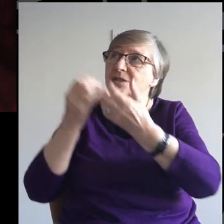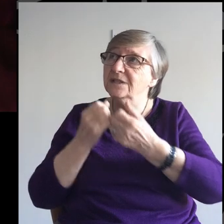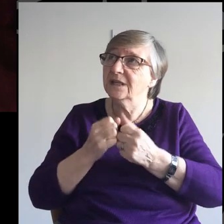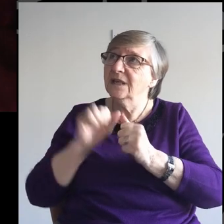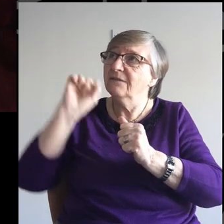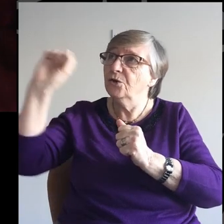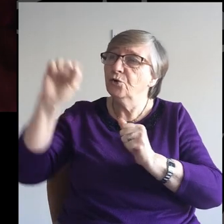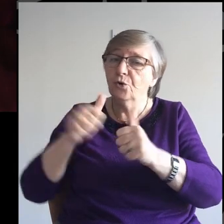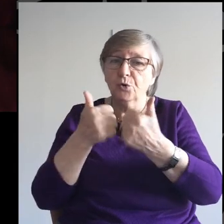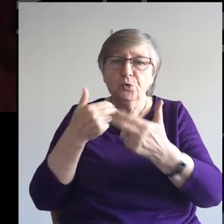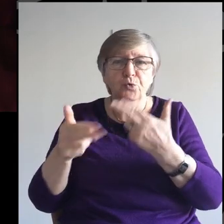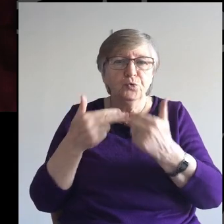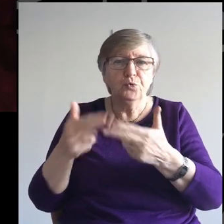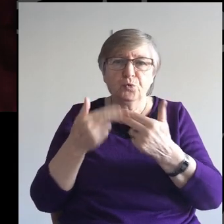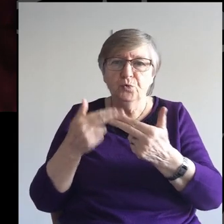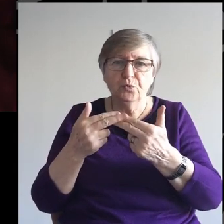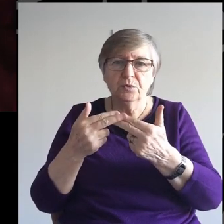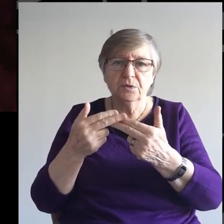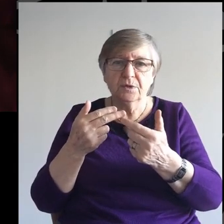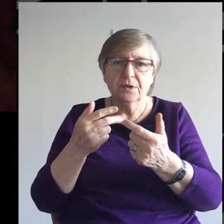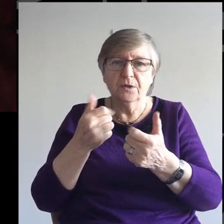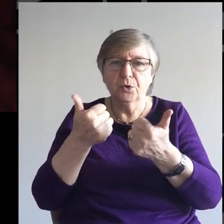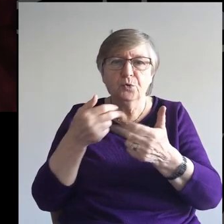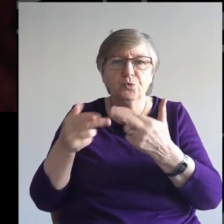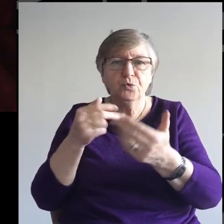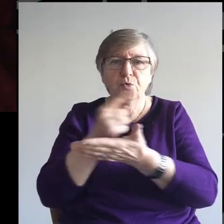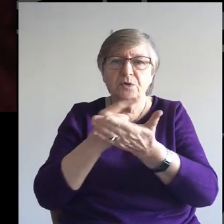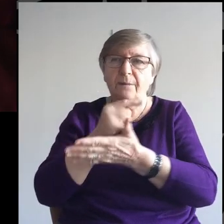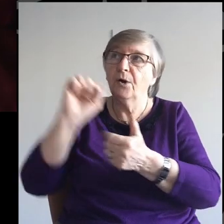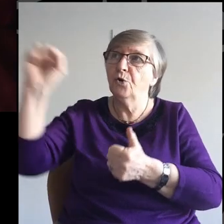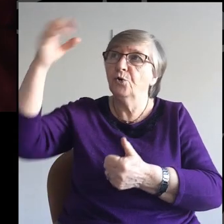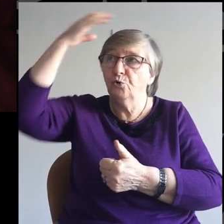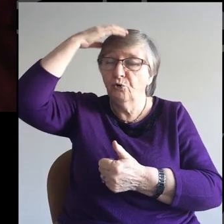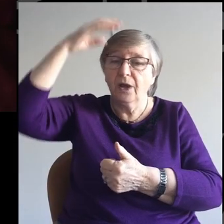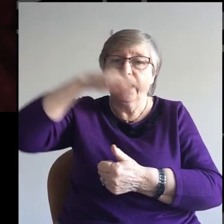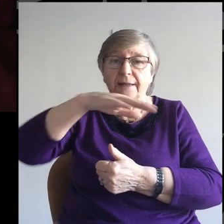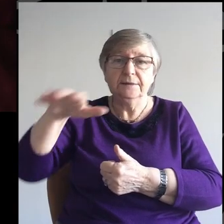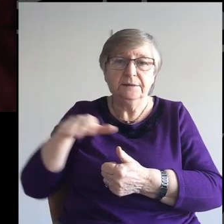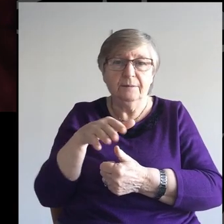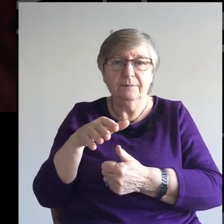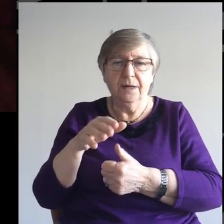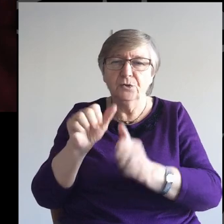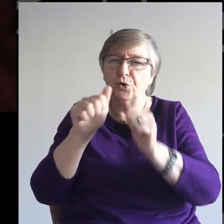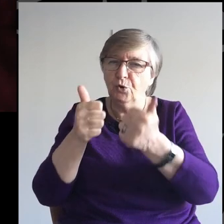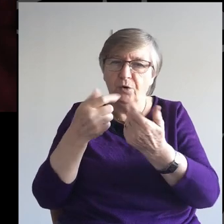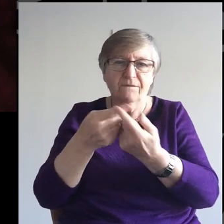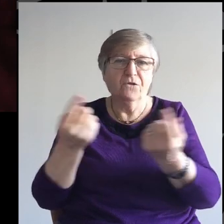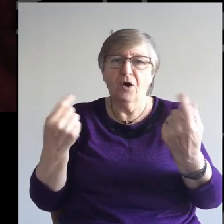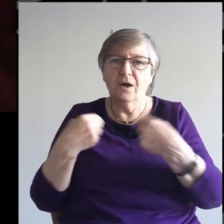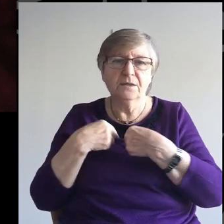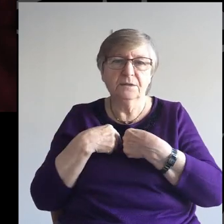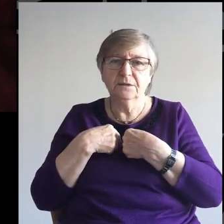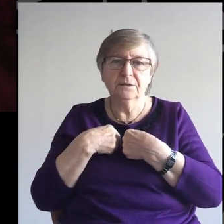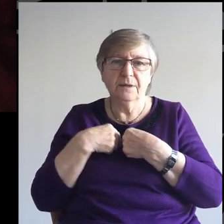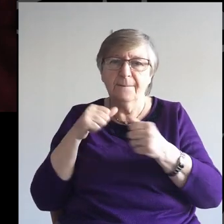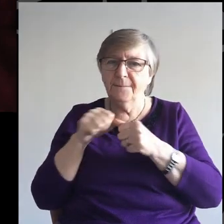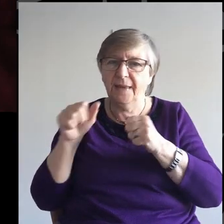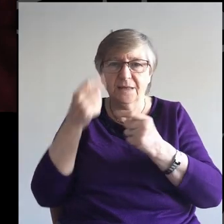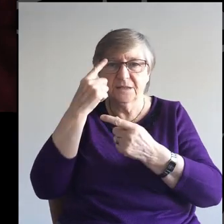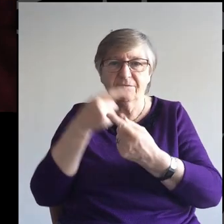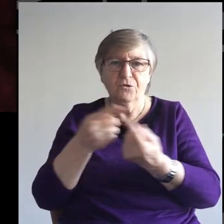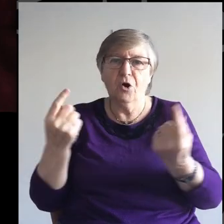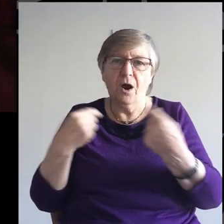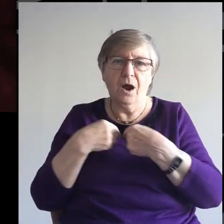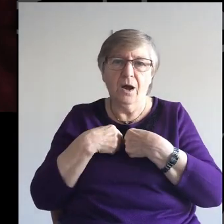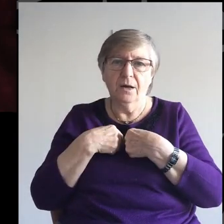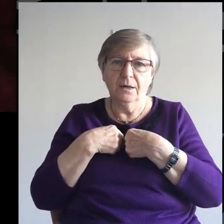good news of salvation, that good news of your kingdom as indeed good for us. And might we,